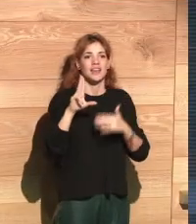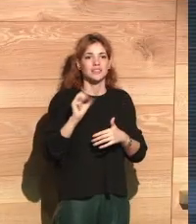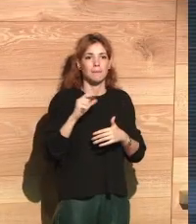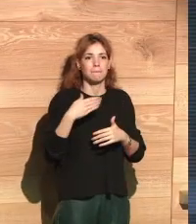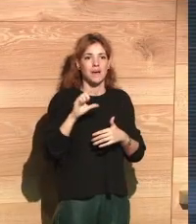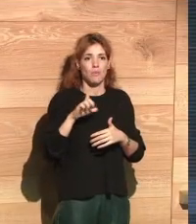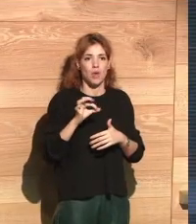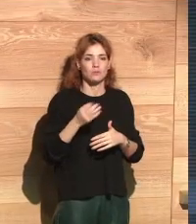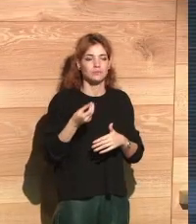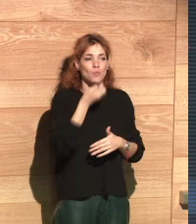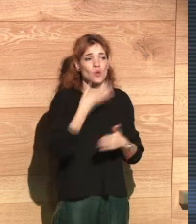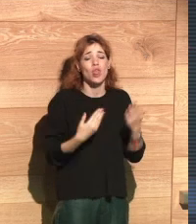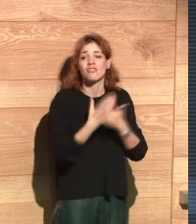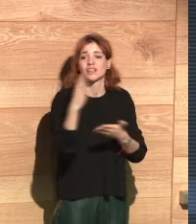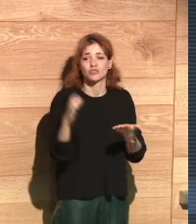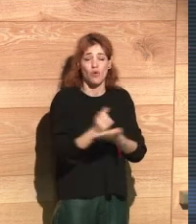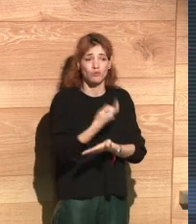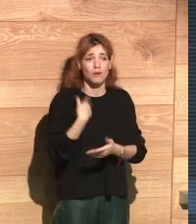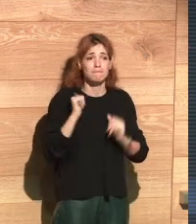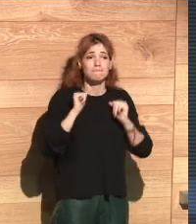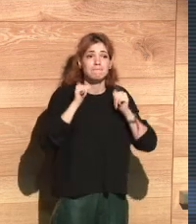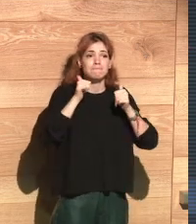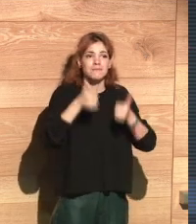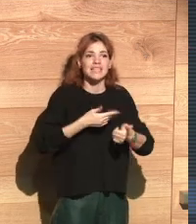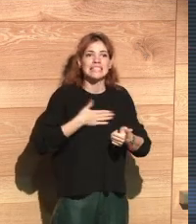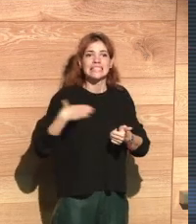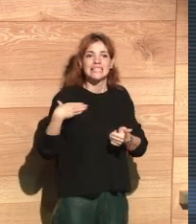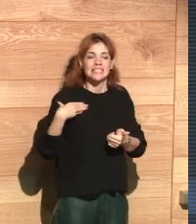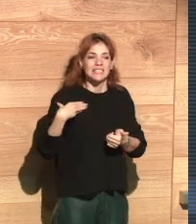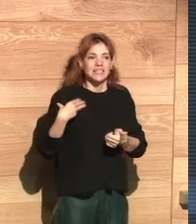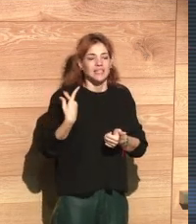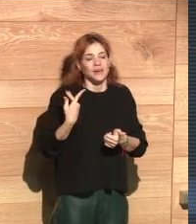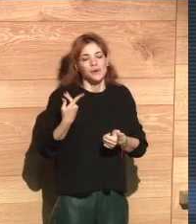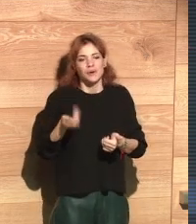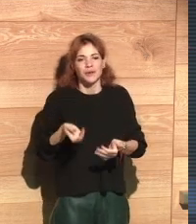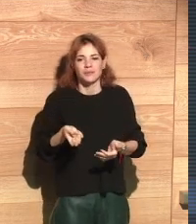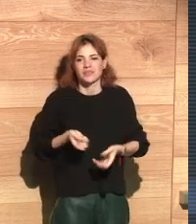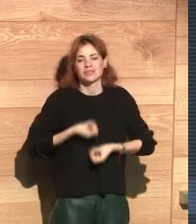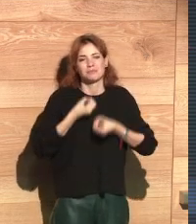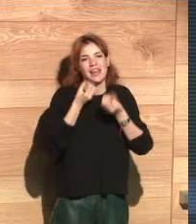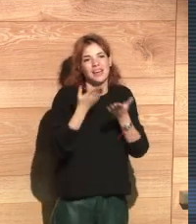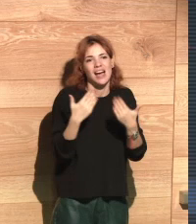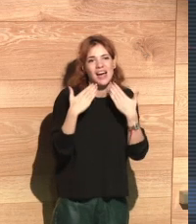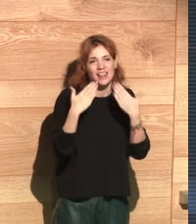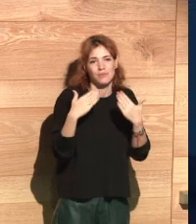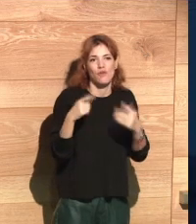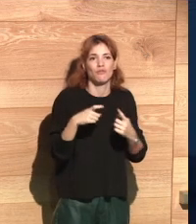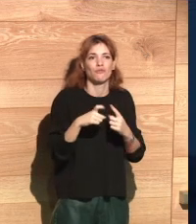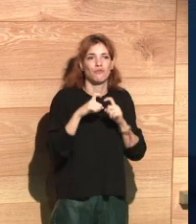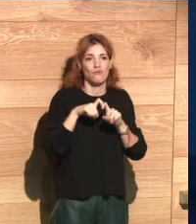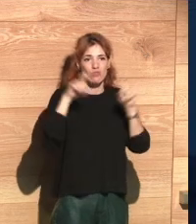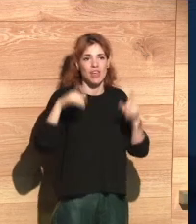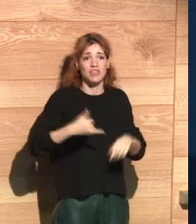Thank you very much, Pablo. Good morning, everyone. I would like to start by expressing my